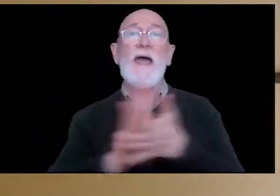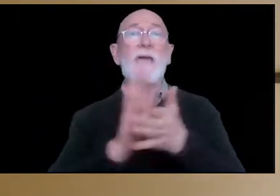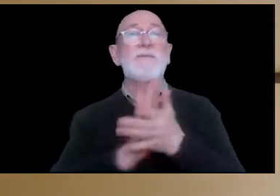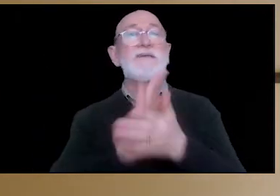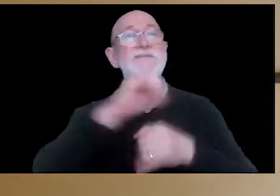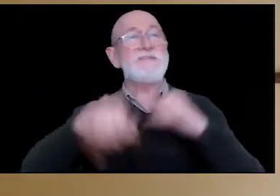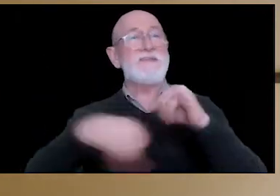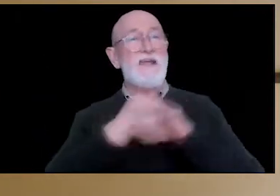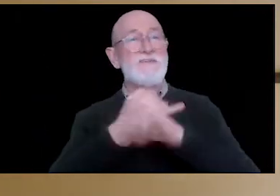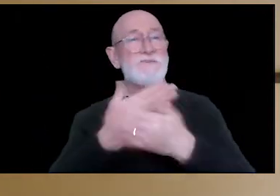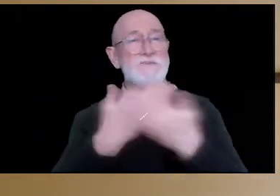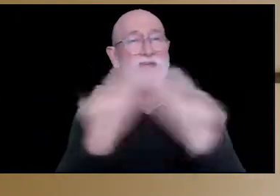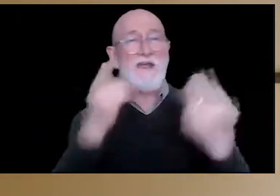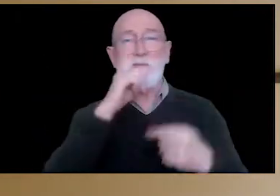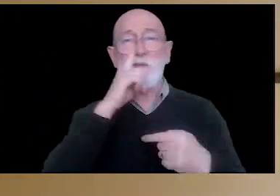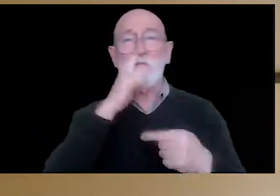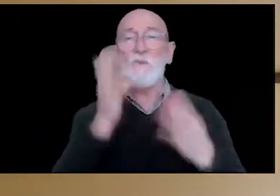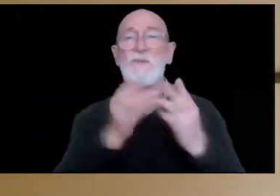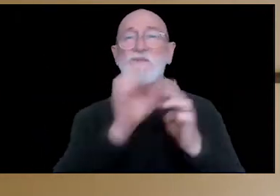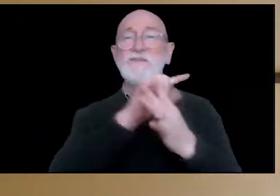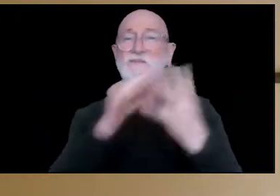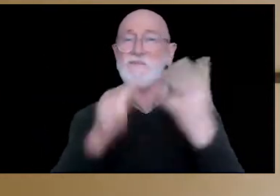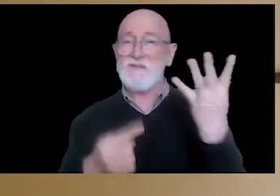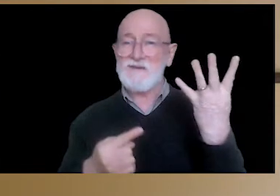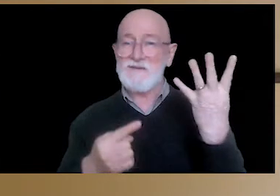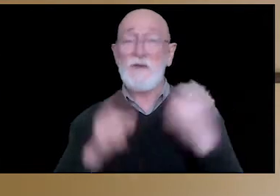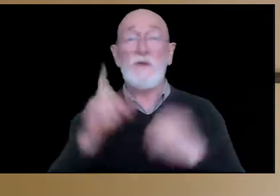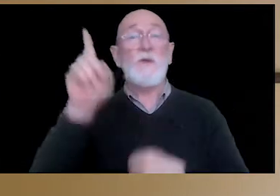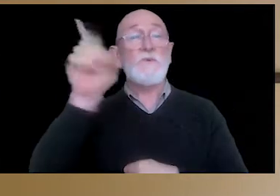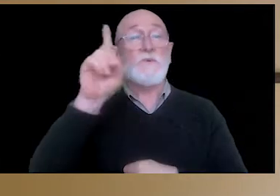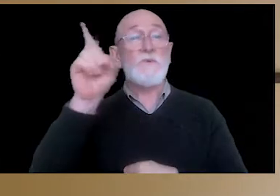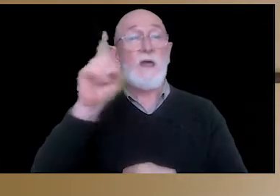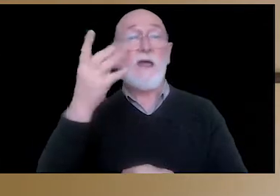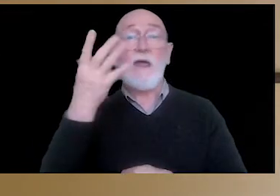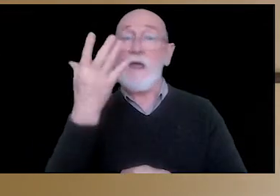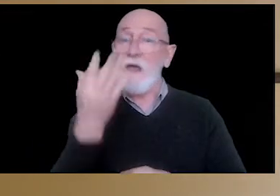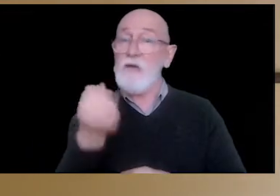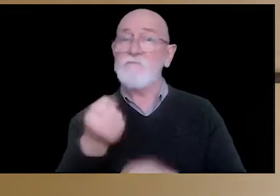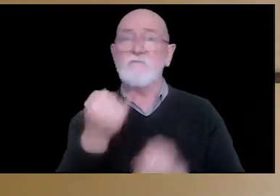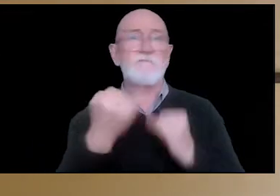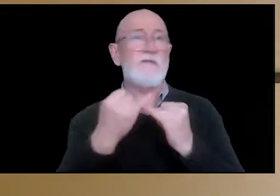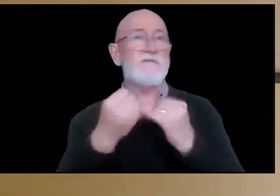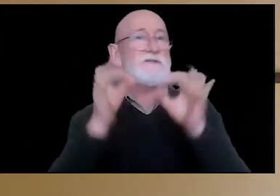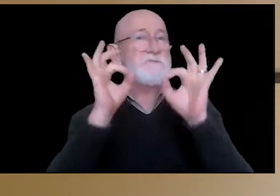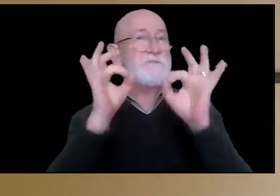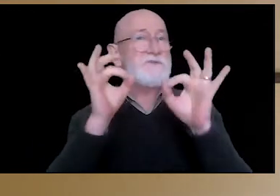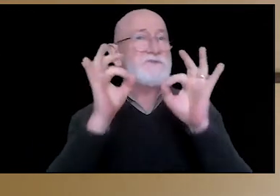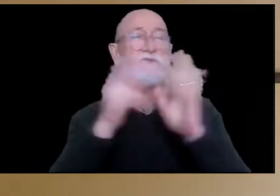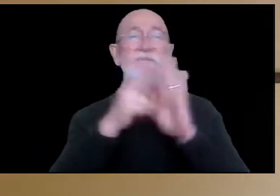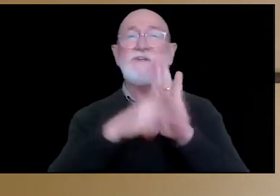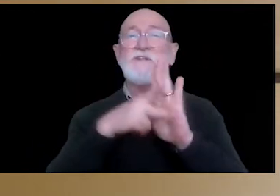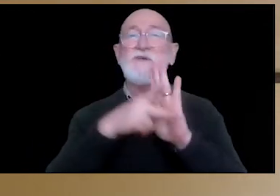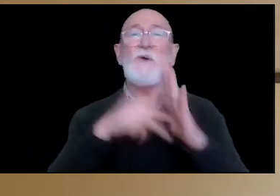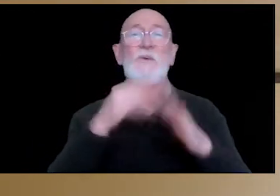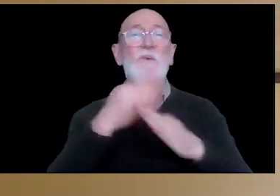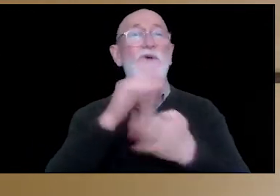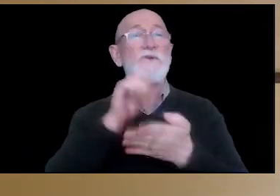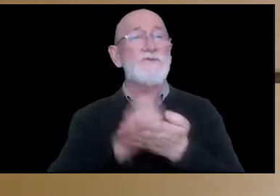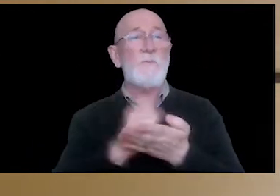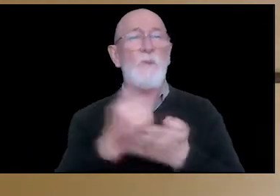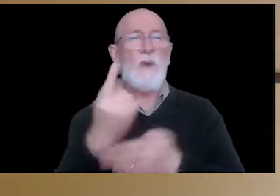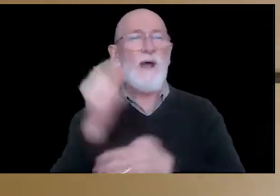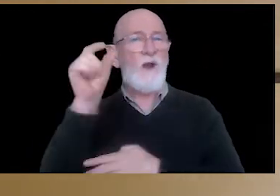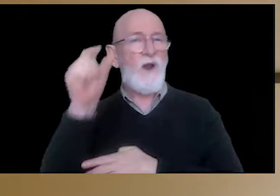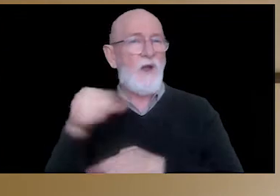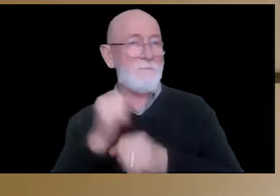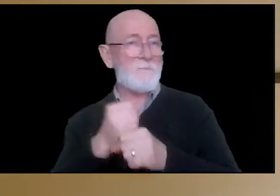International Day of People with Disabilities. Today we feature a really special video workshop by